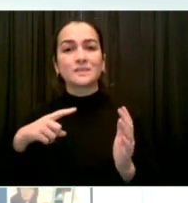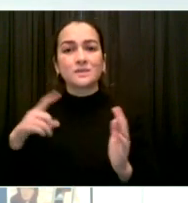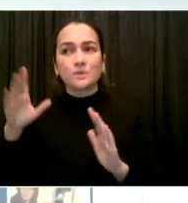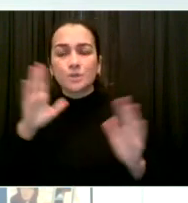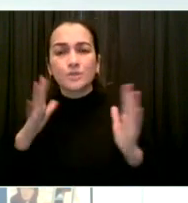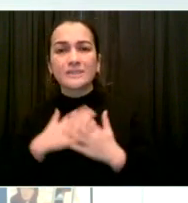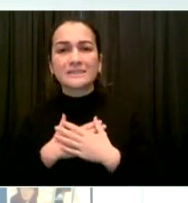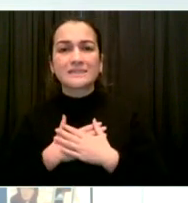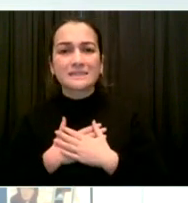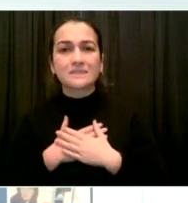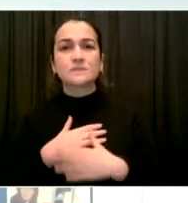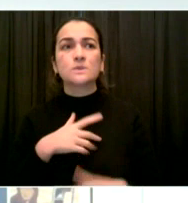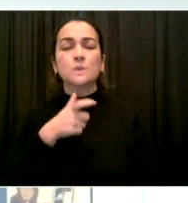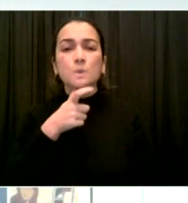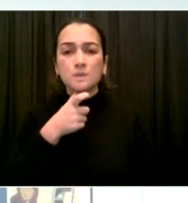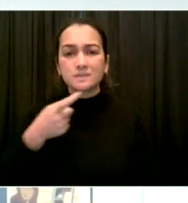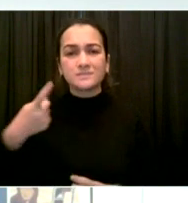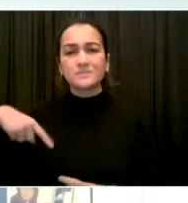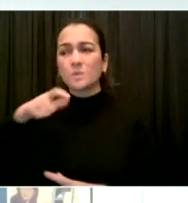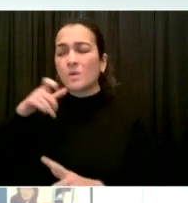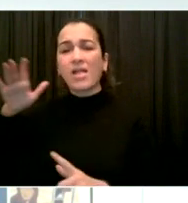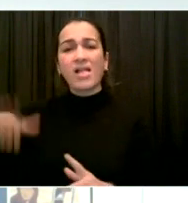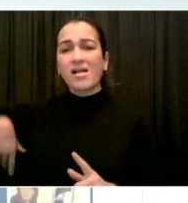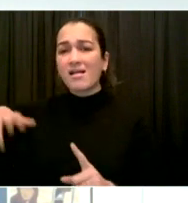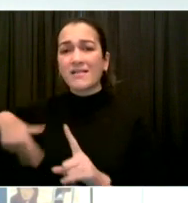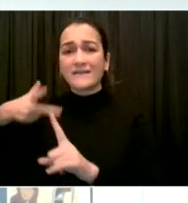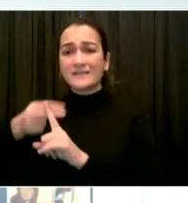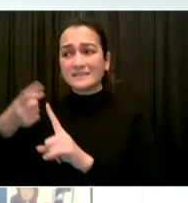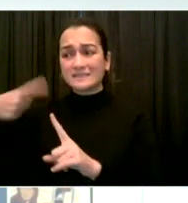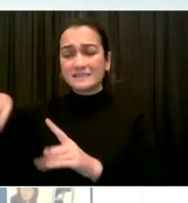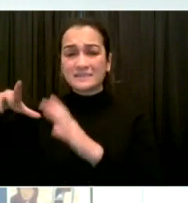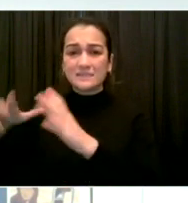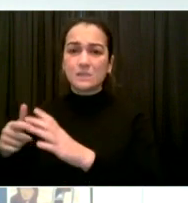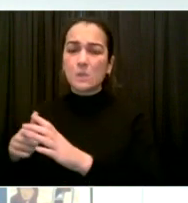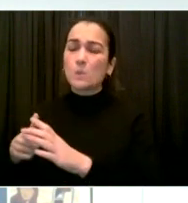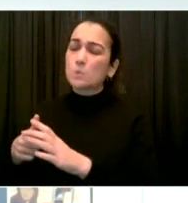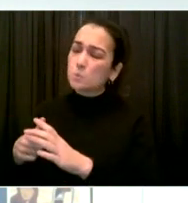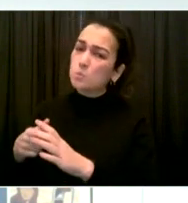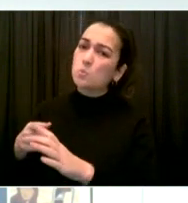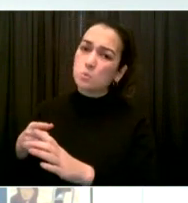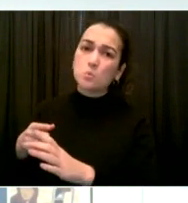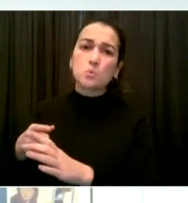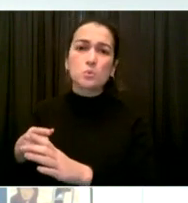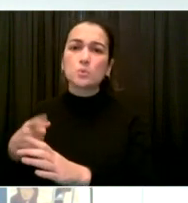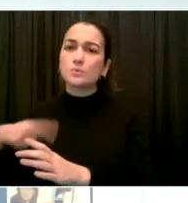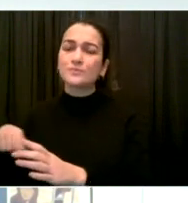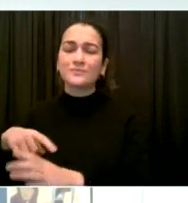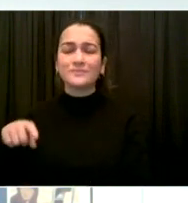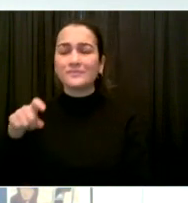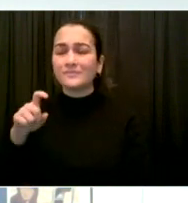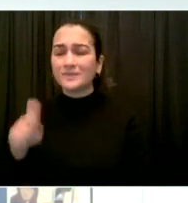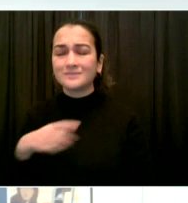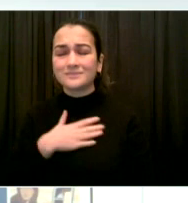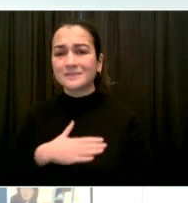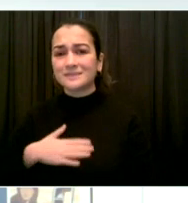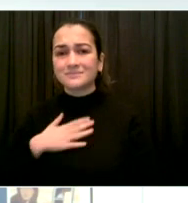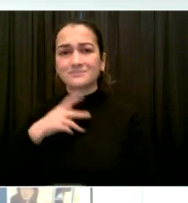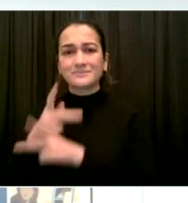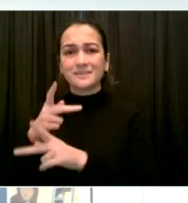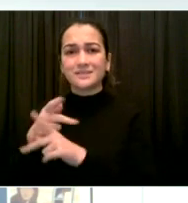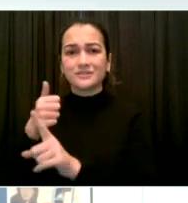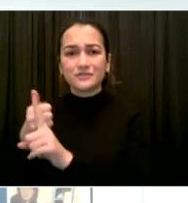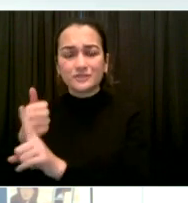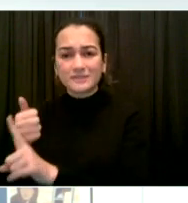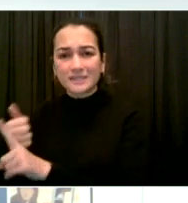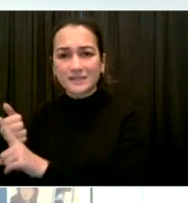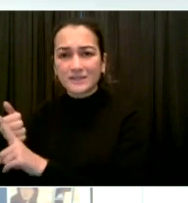Please take extra precautions for yourself and for the safety of others, like avoiding travel. And remember that it's